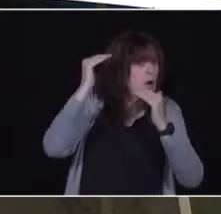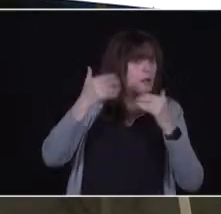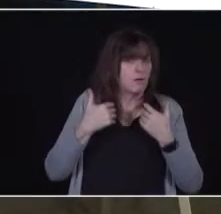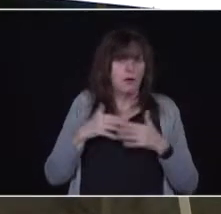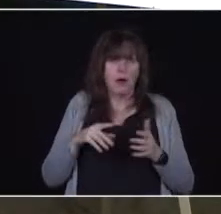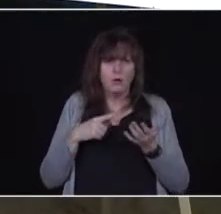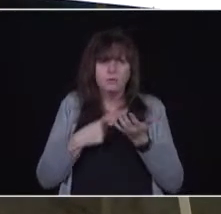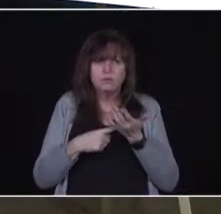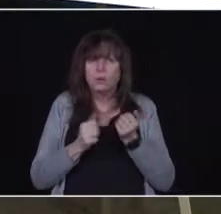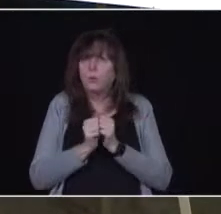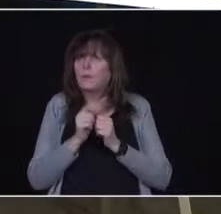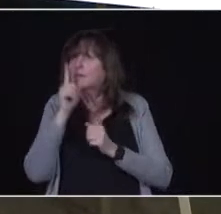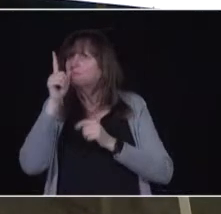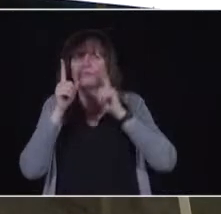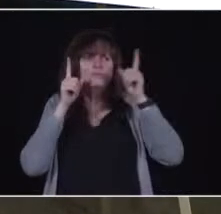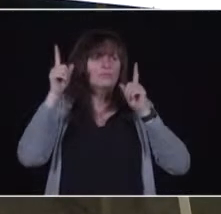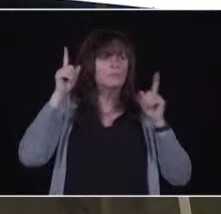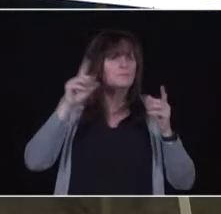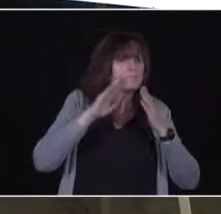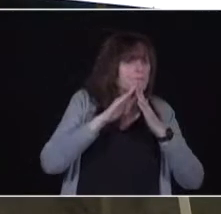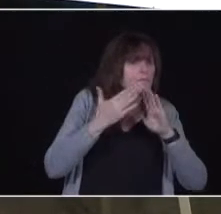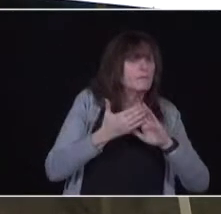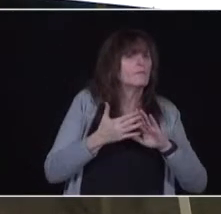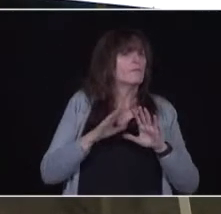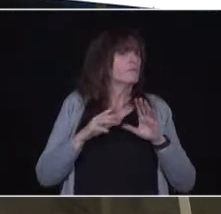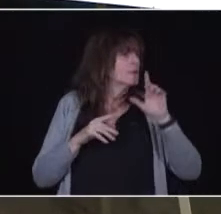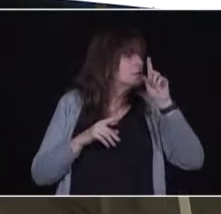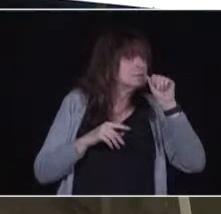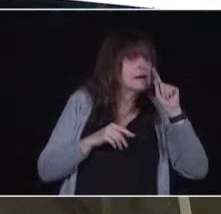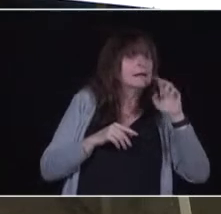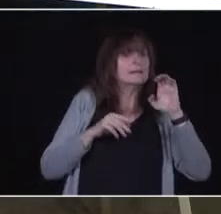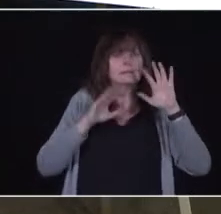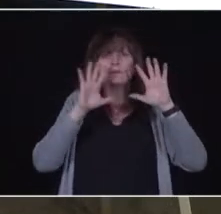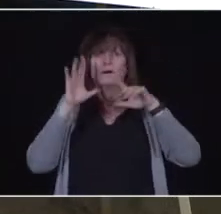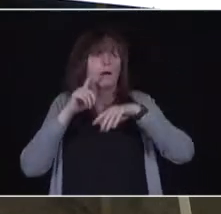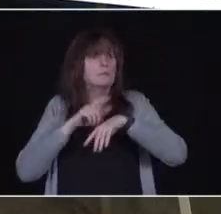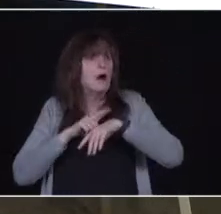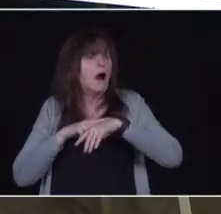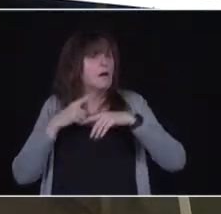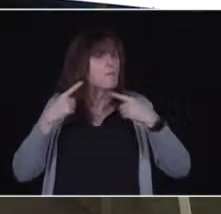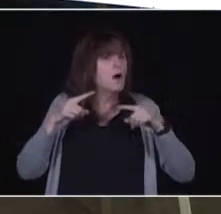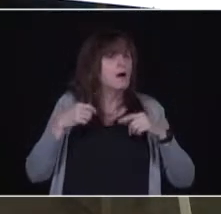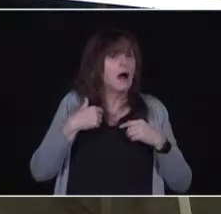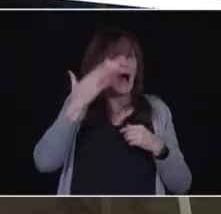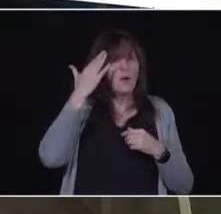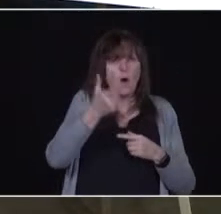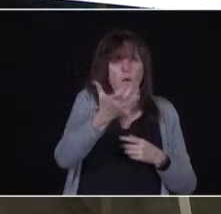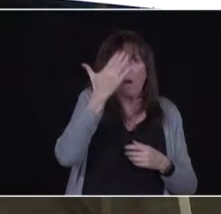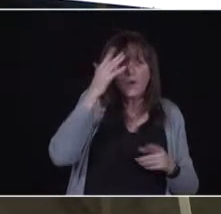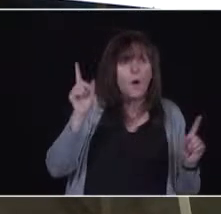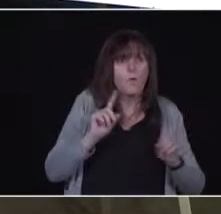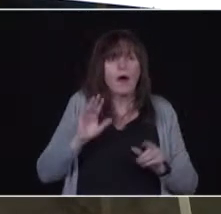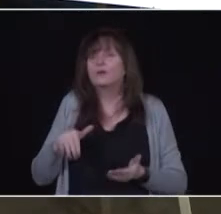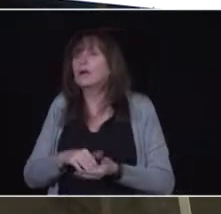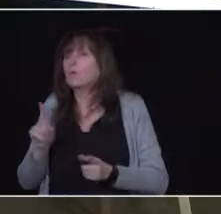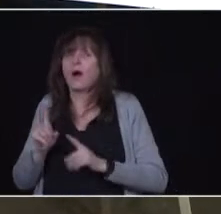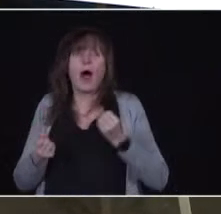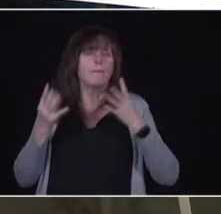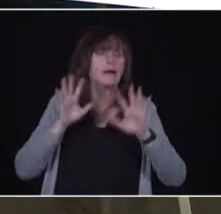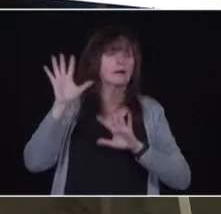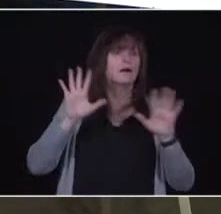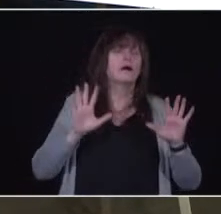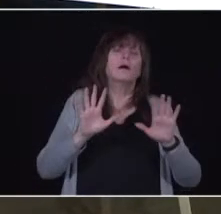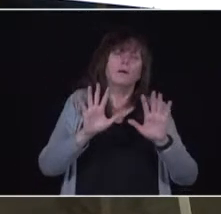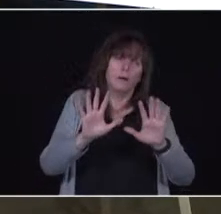there are the dates and times, Laura. And yeah, I know people want to know where all the vaccination centres are, but the vast majority of those